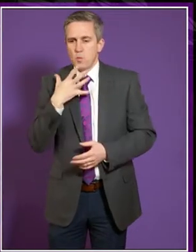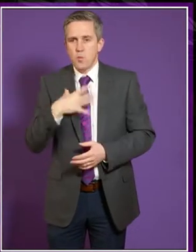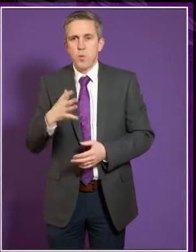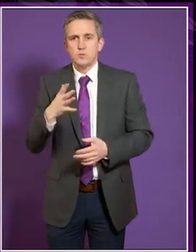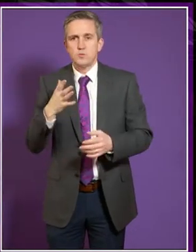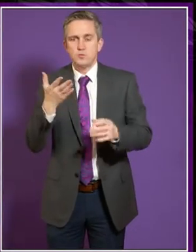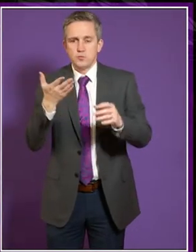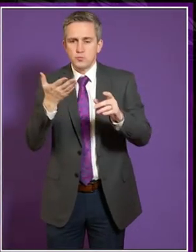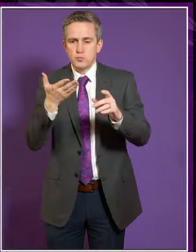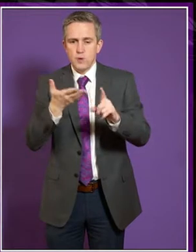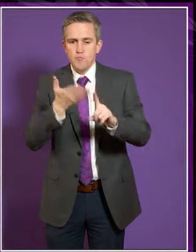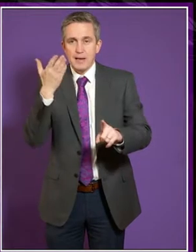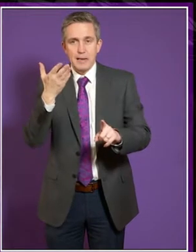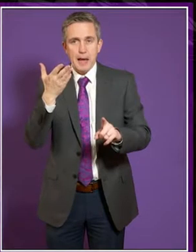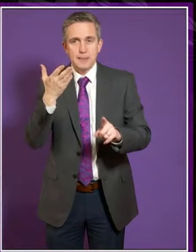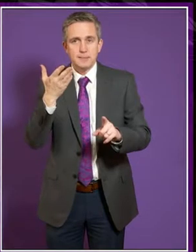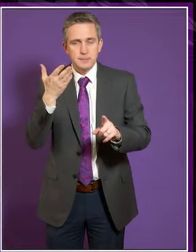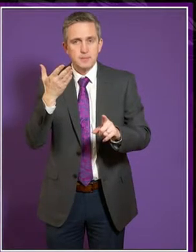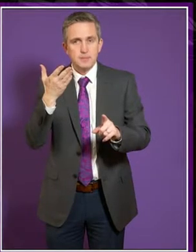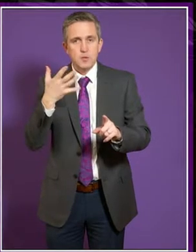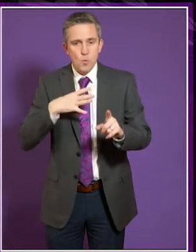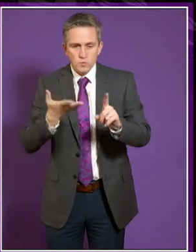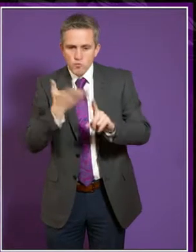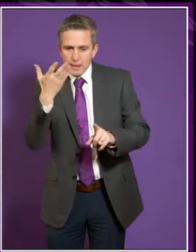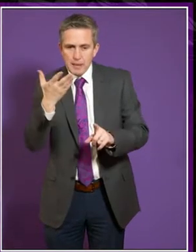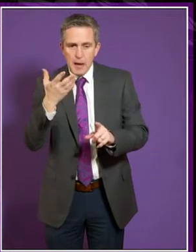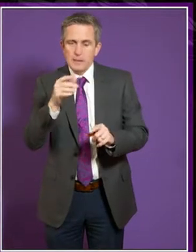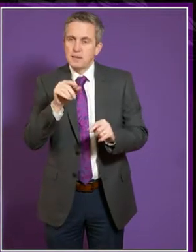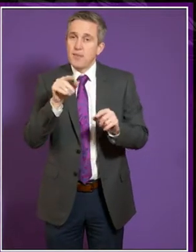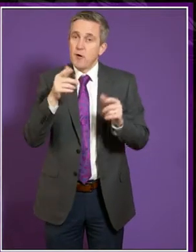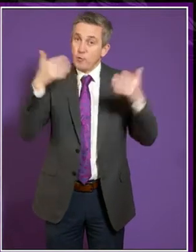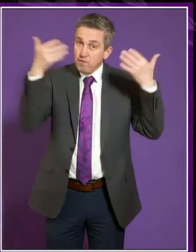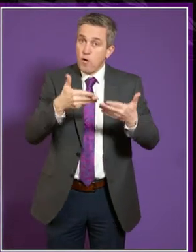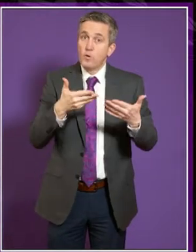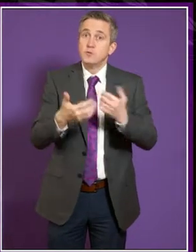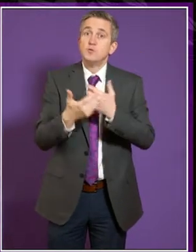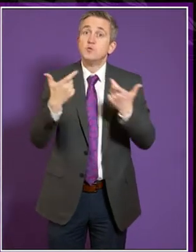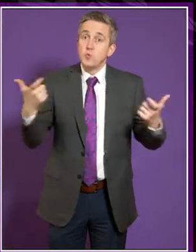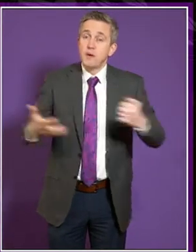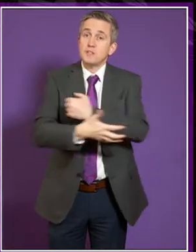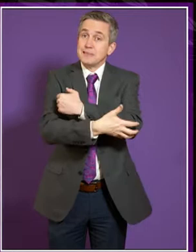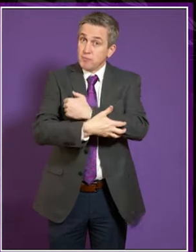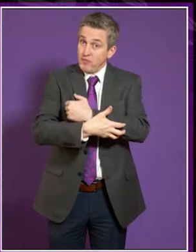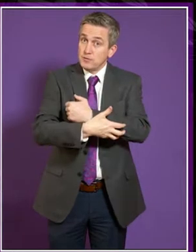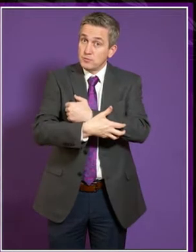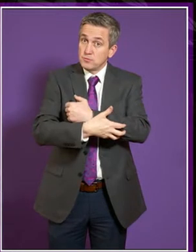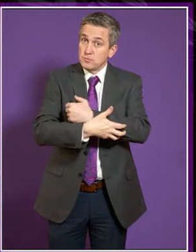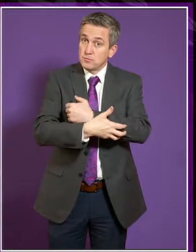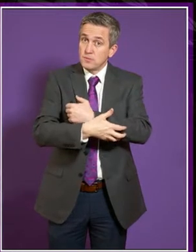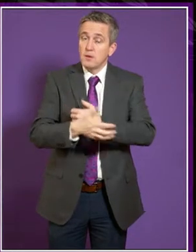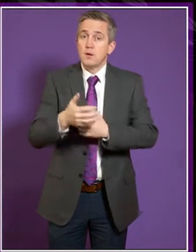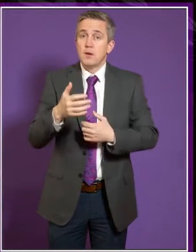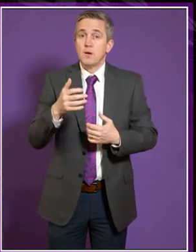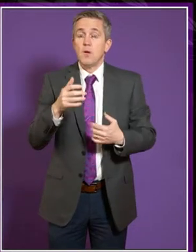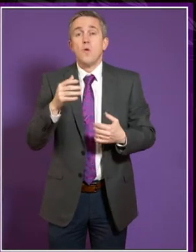too tightly on the index of multiple deprivation targets may lead to efforts